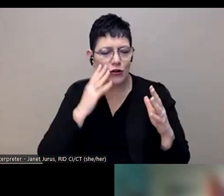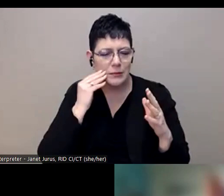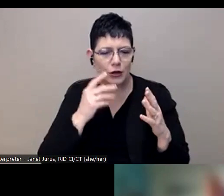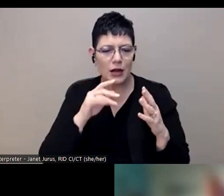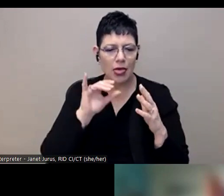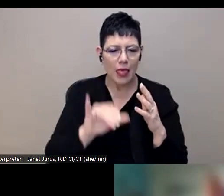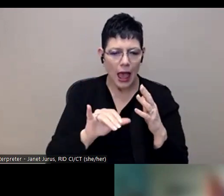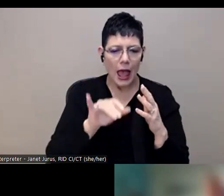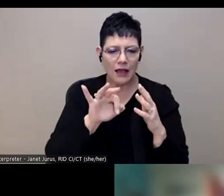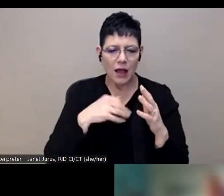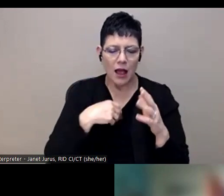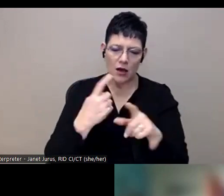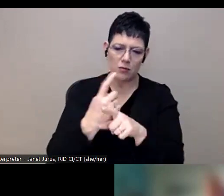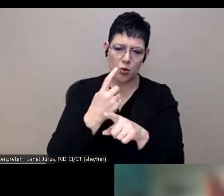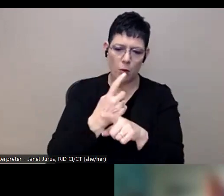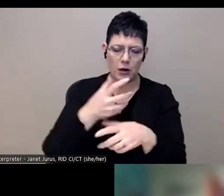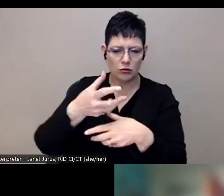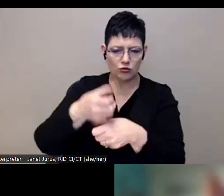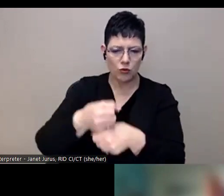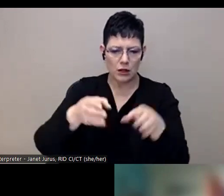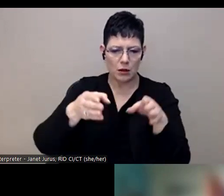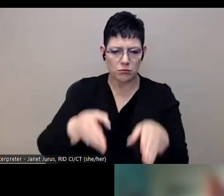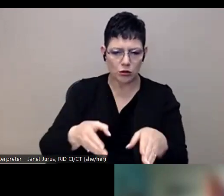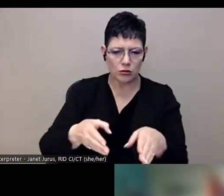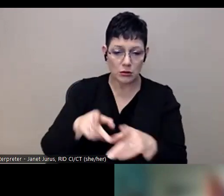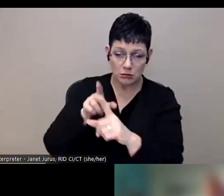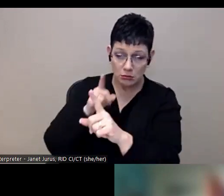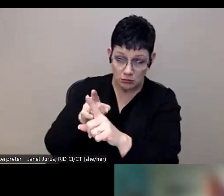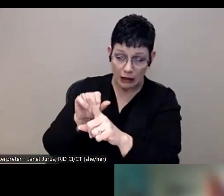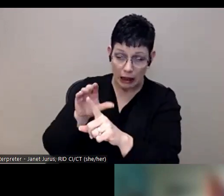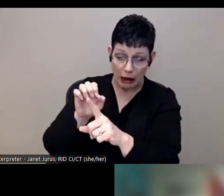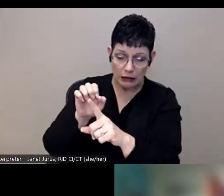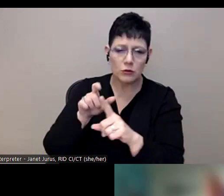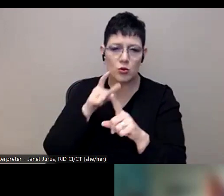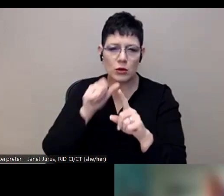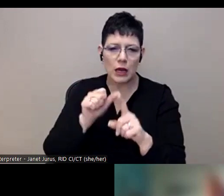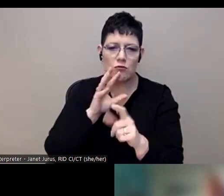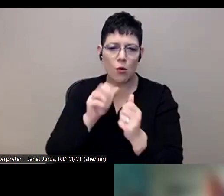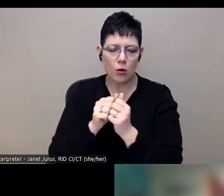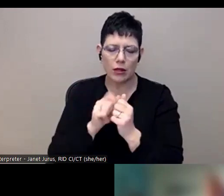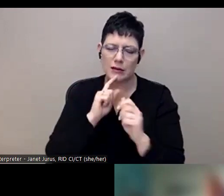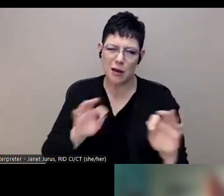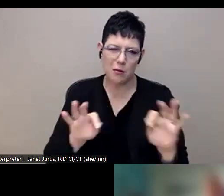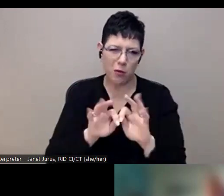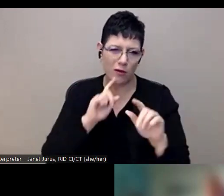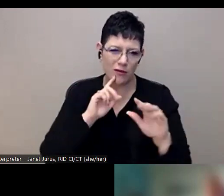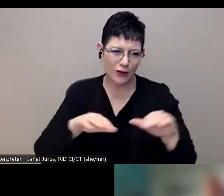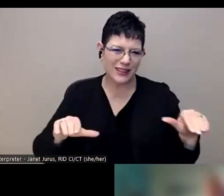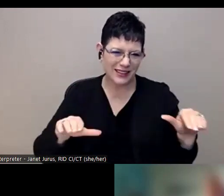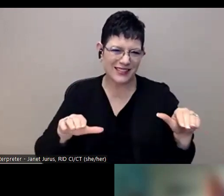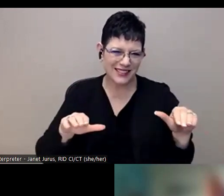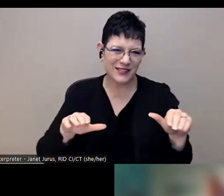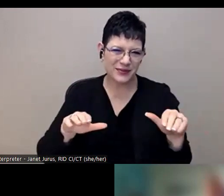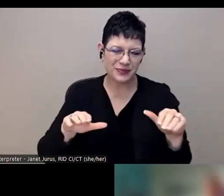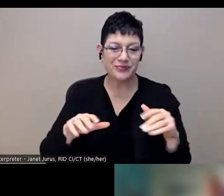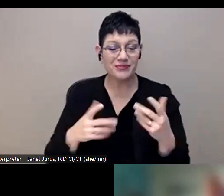a trusted adult, having someone that cares about you and is there for you and that you can talk to is really important. Um, and so